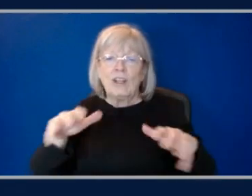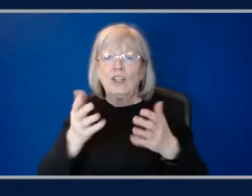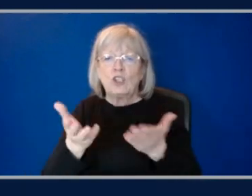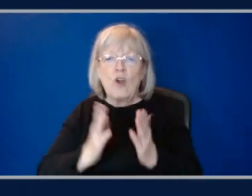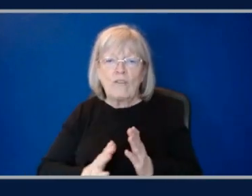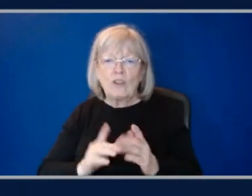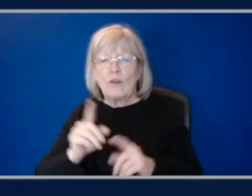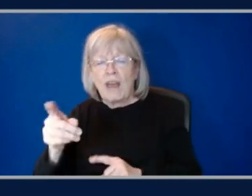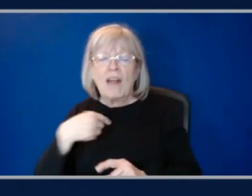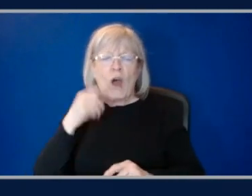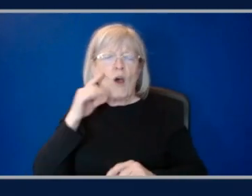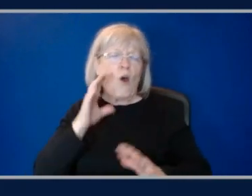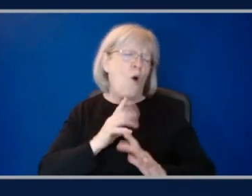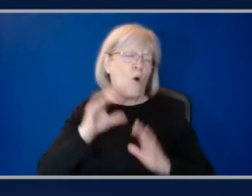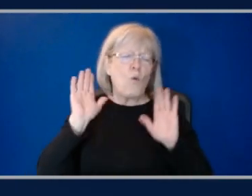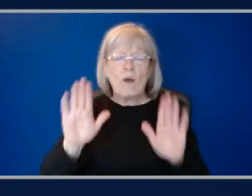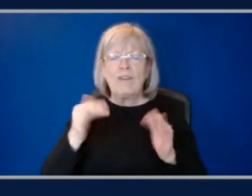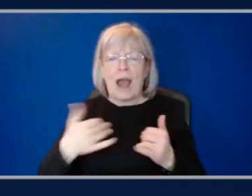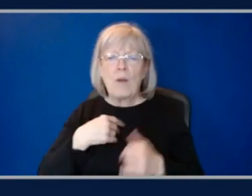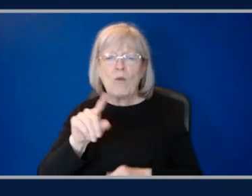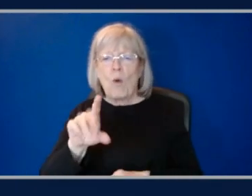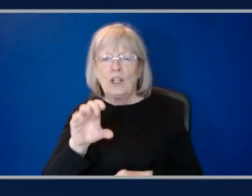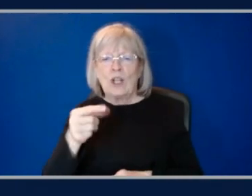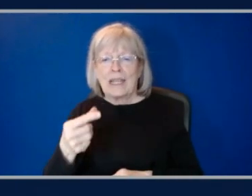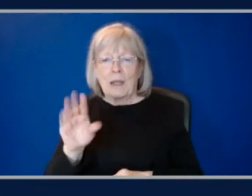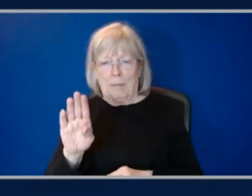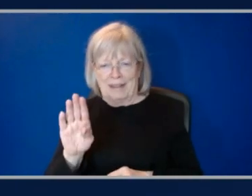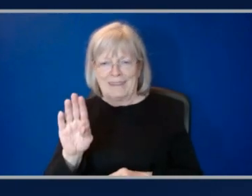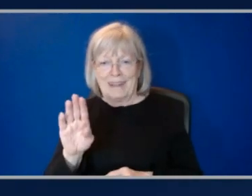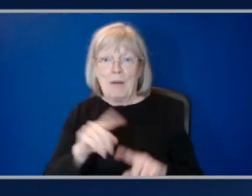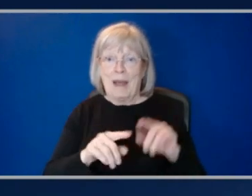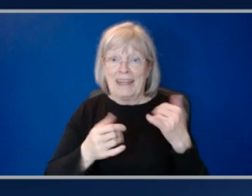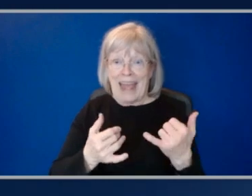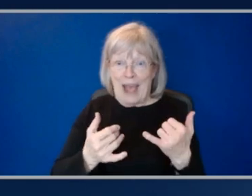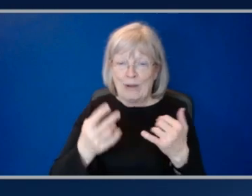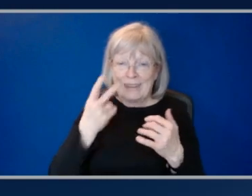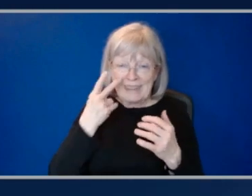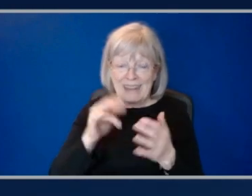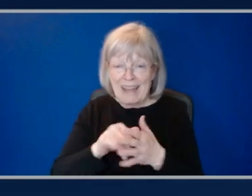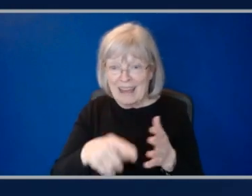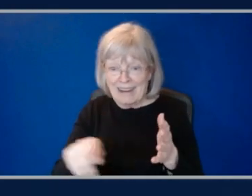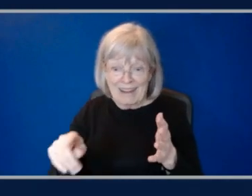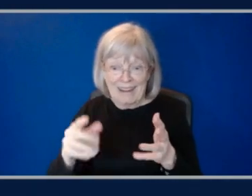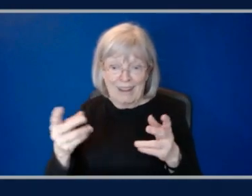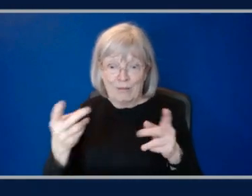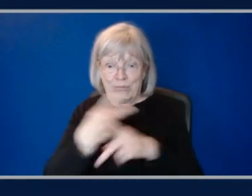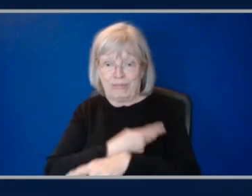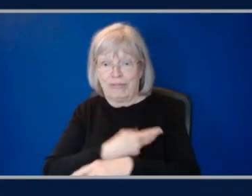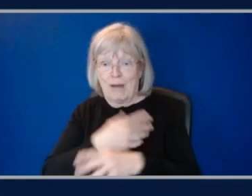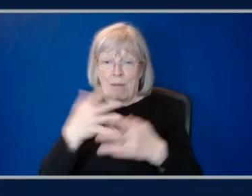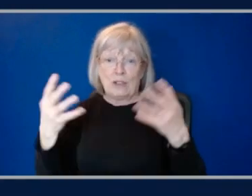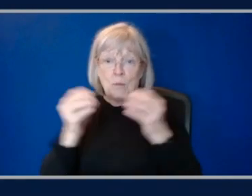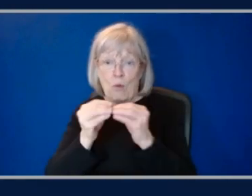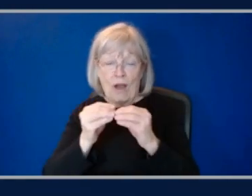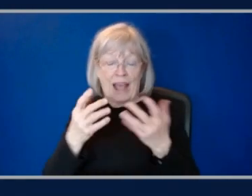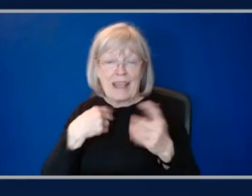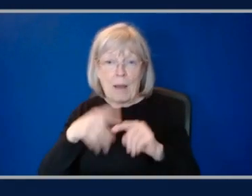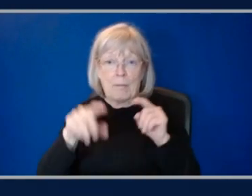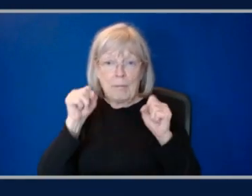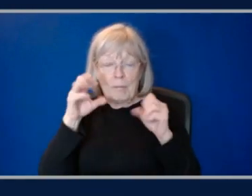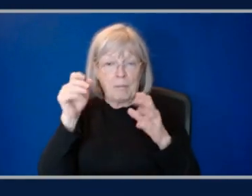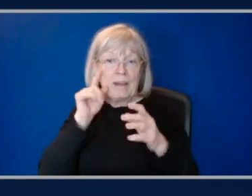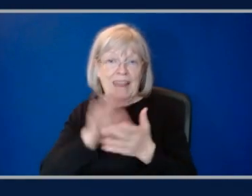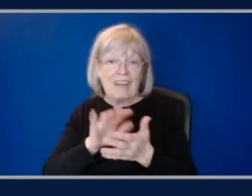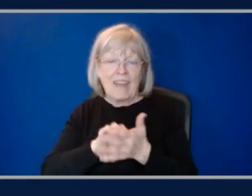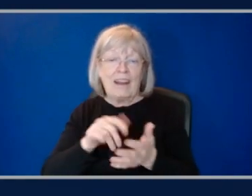all right, cool. Now we have 100 gigabit. But to see that much in such a small form factor, it just blows my mind. My 21-year-old version